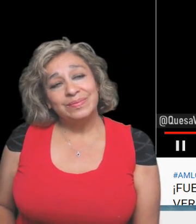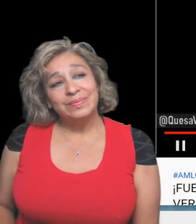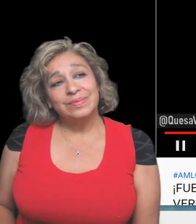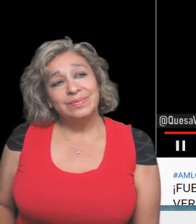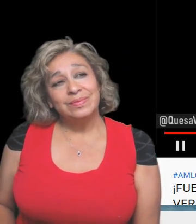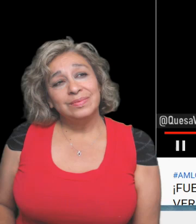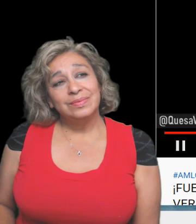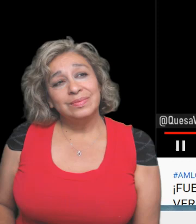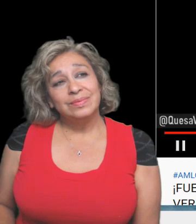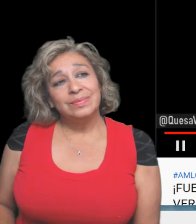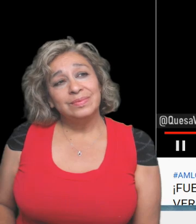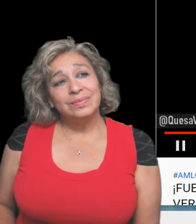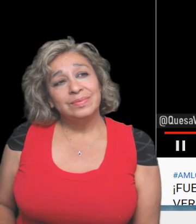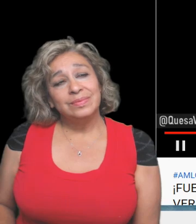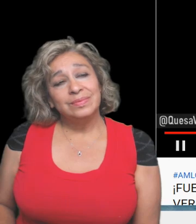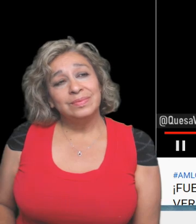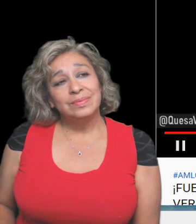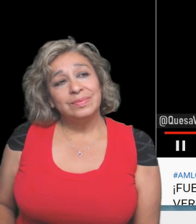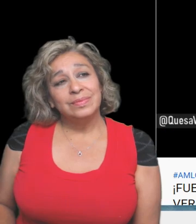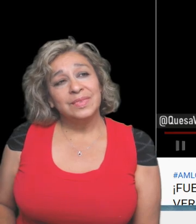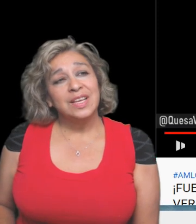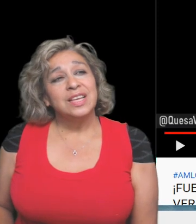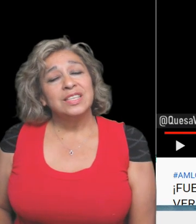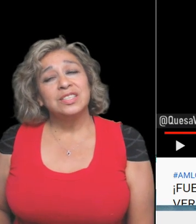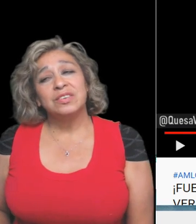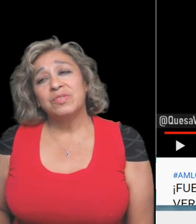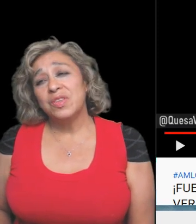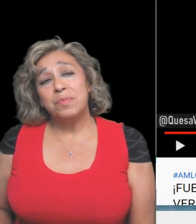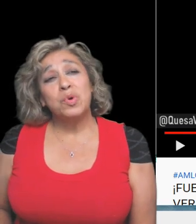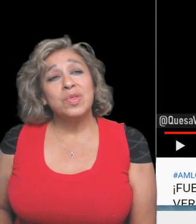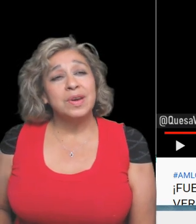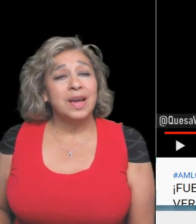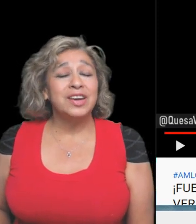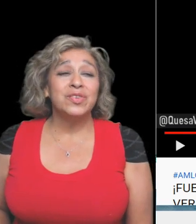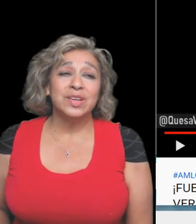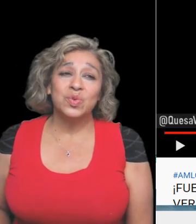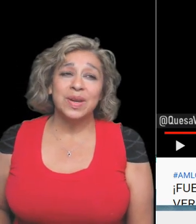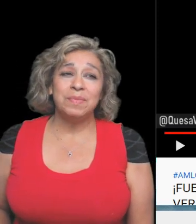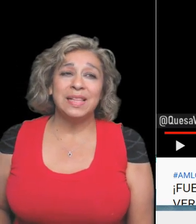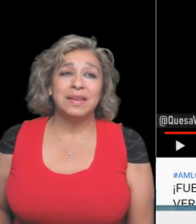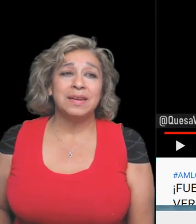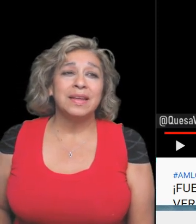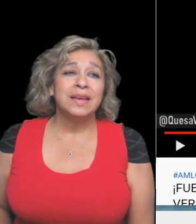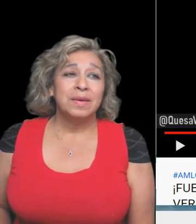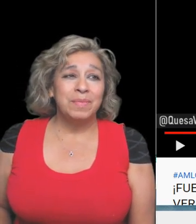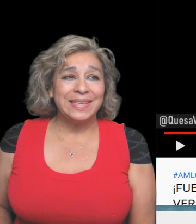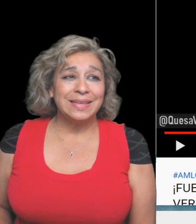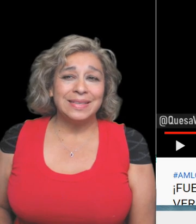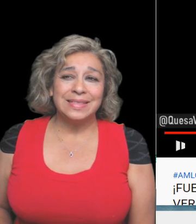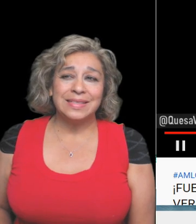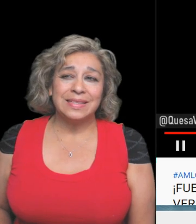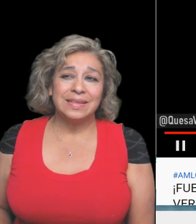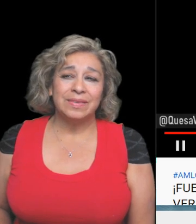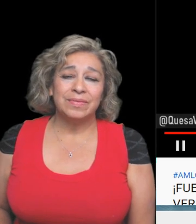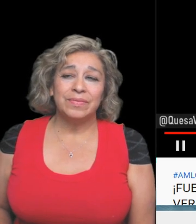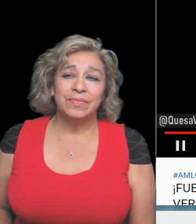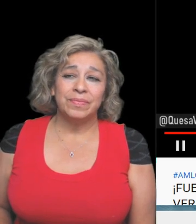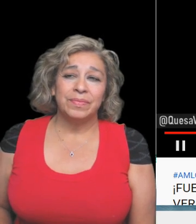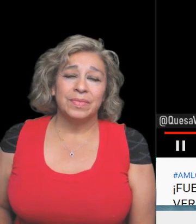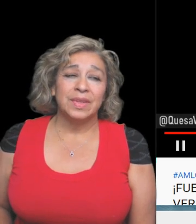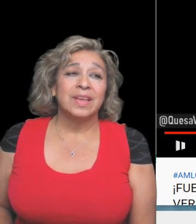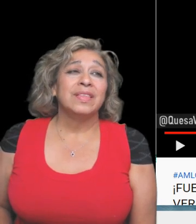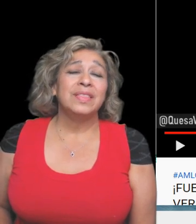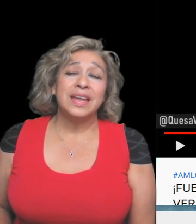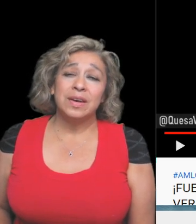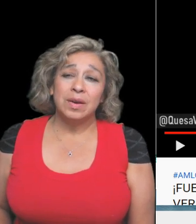Y en realidad a los más de 120 millones que viven. So for the more than 120 million mexicans. Vivimos en